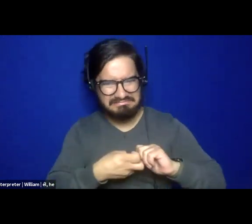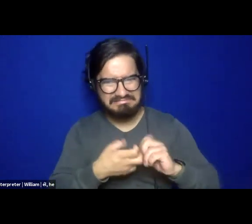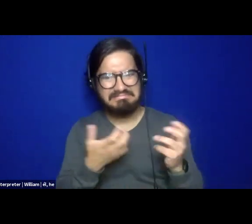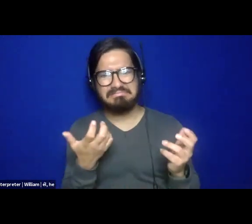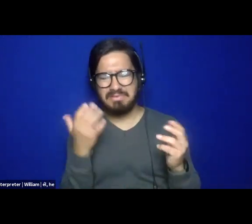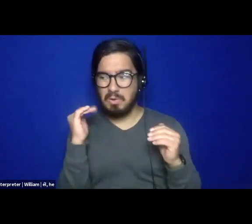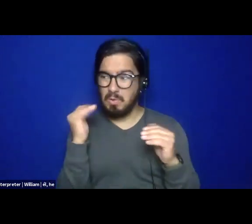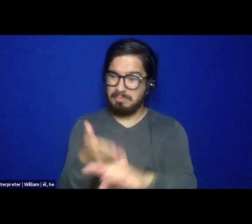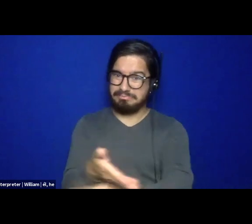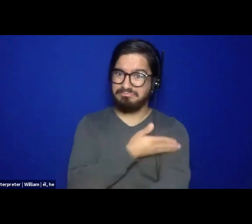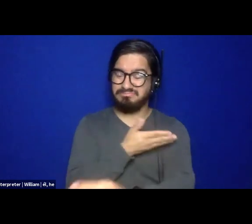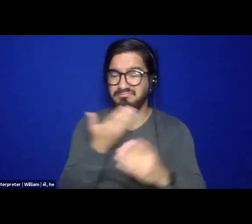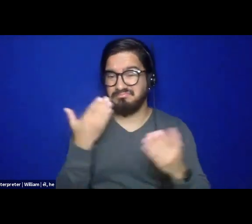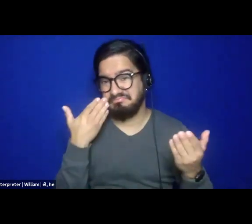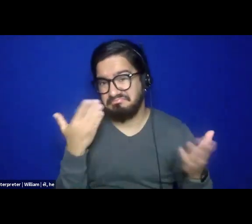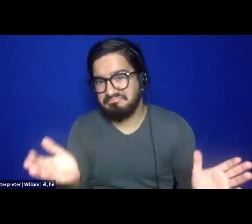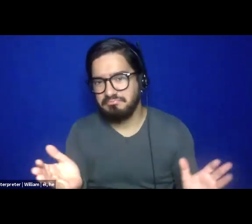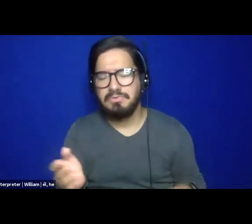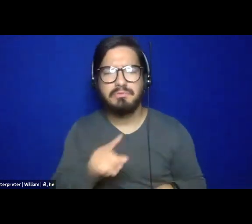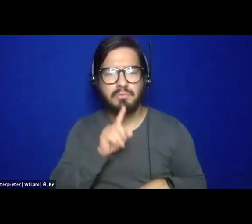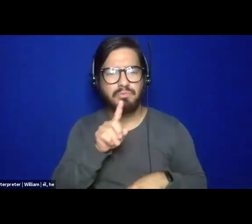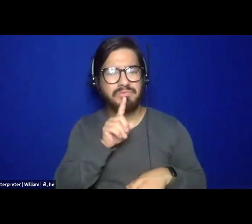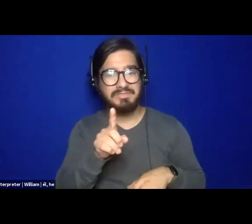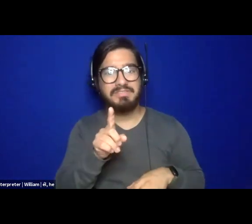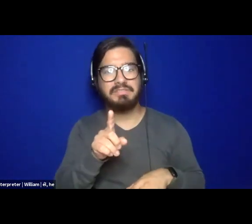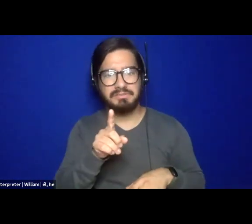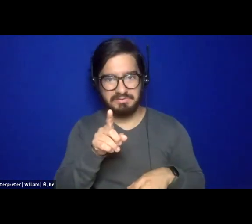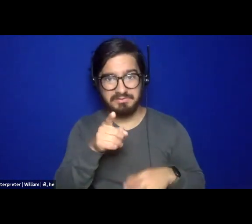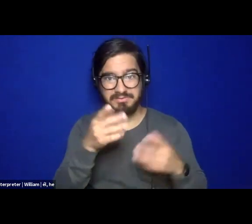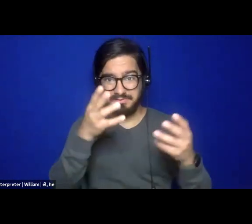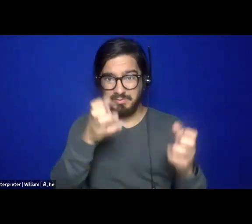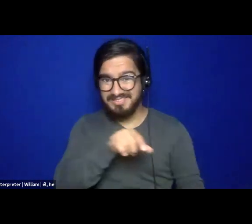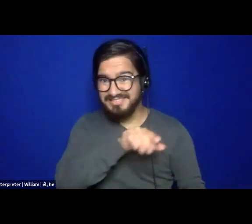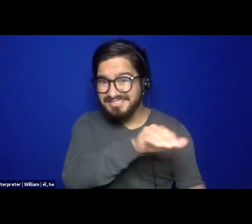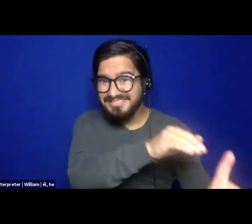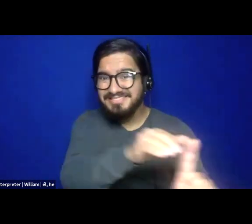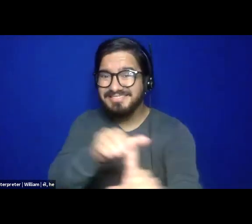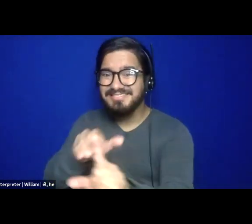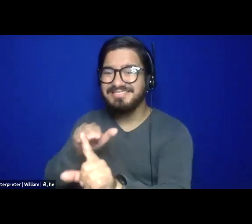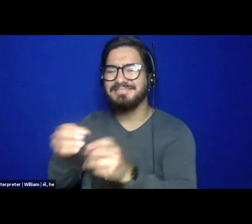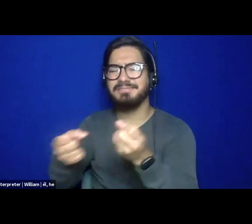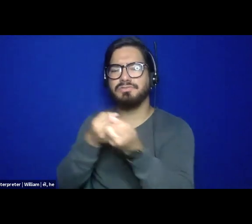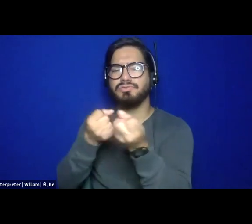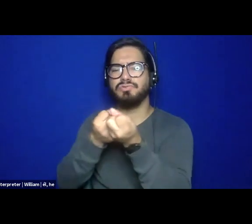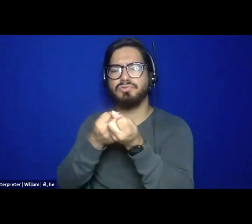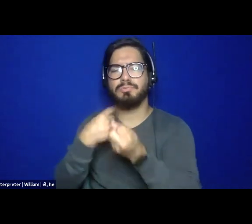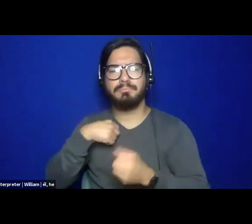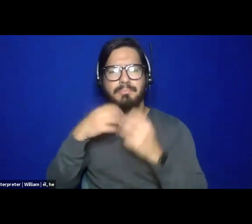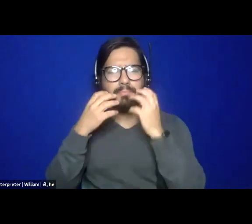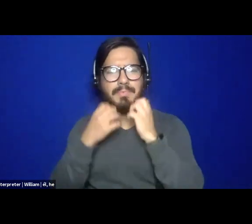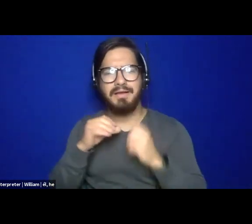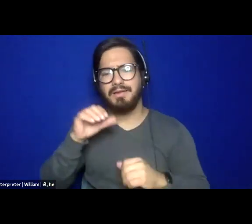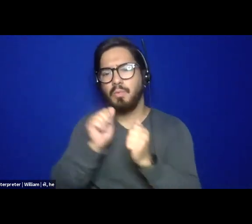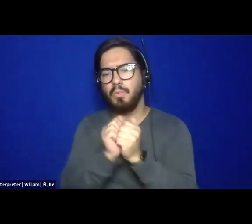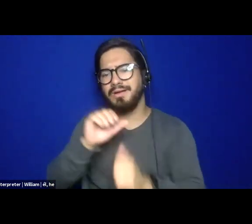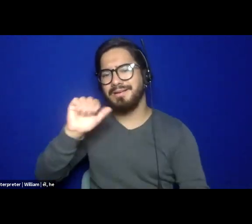my organizing comrades to be a counsel and support of accountability for me around my values, because I knew